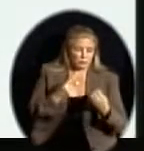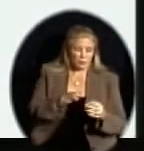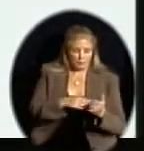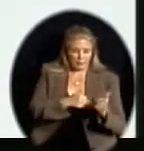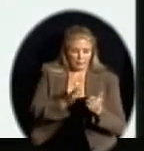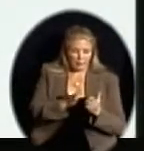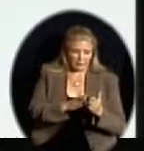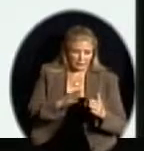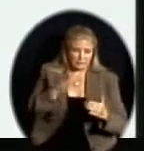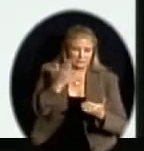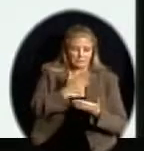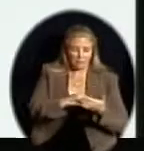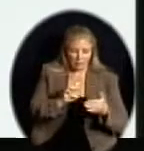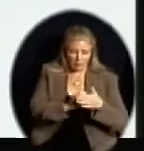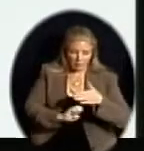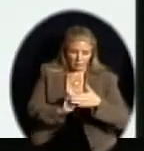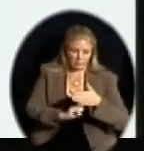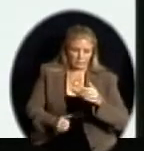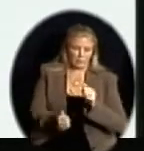junior highs and senior highs.